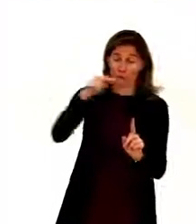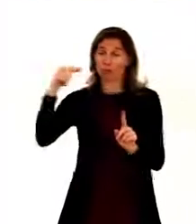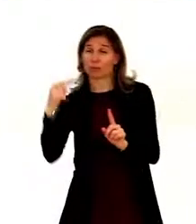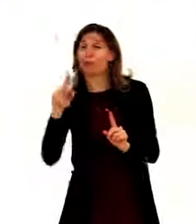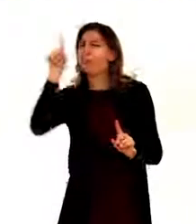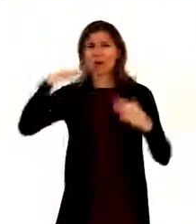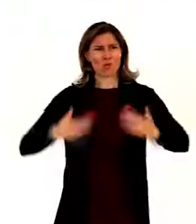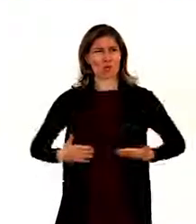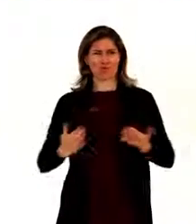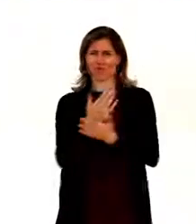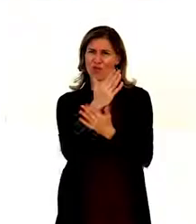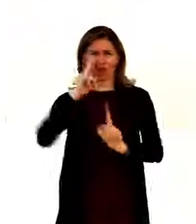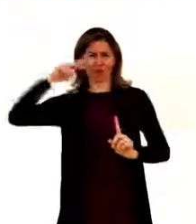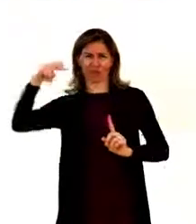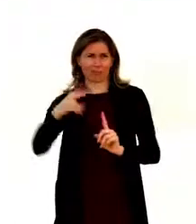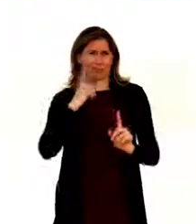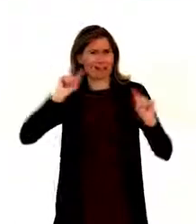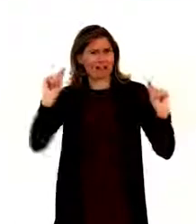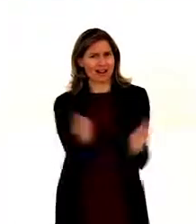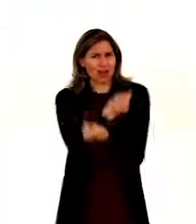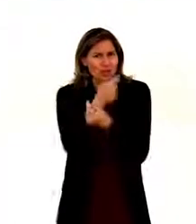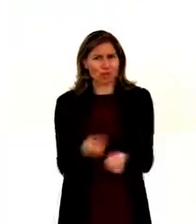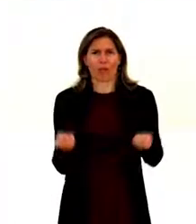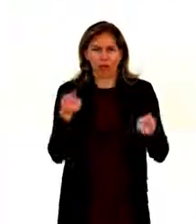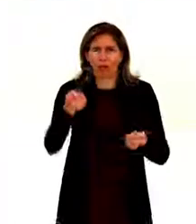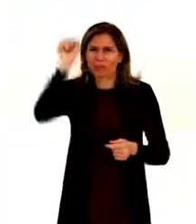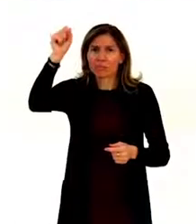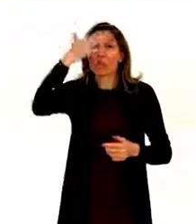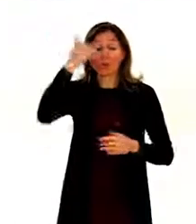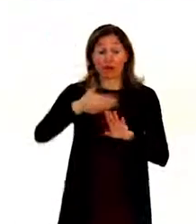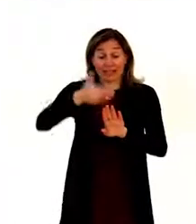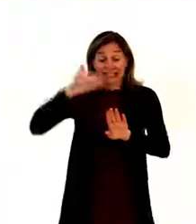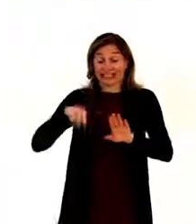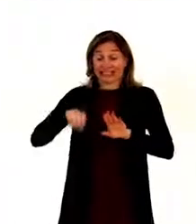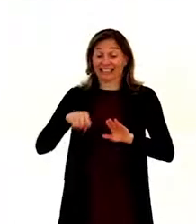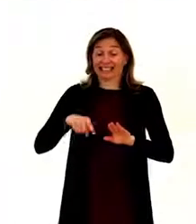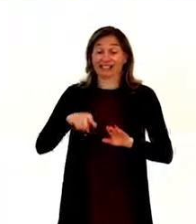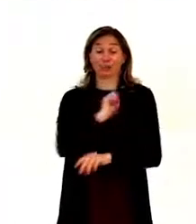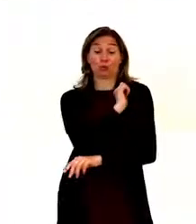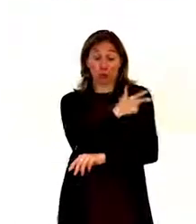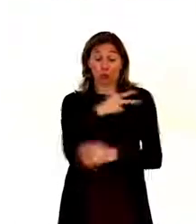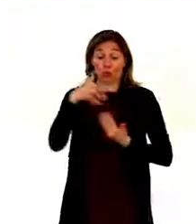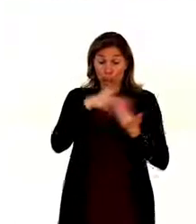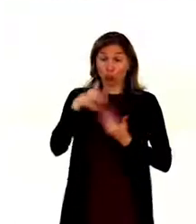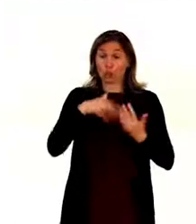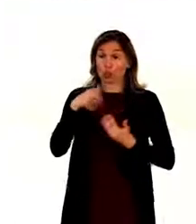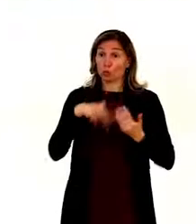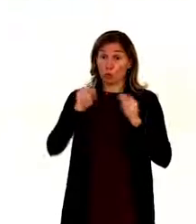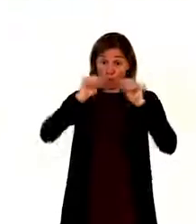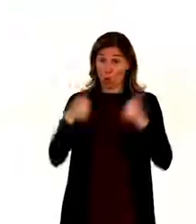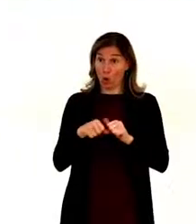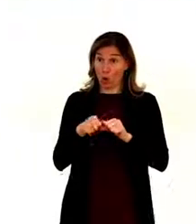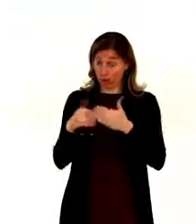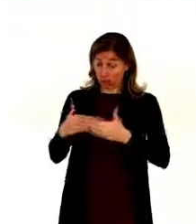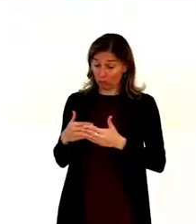a natural building up on the basis of social model. Because social model says we have